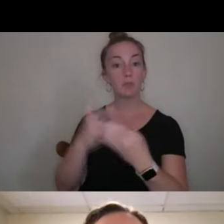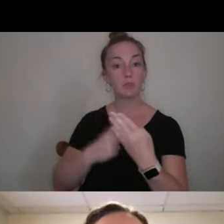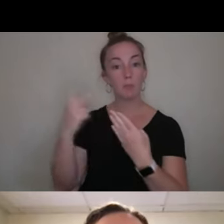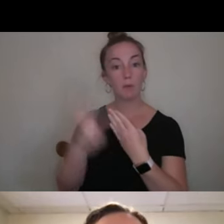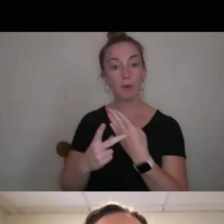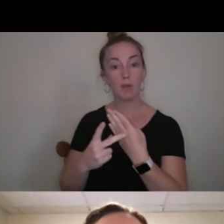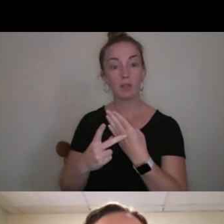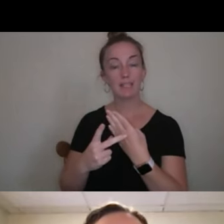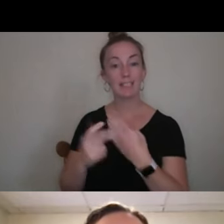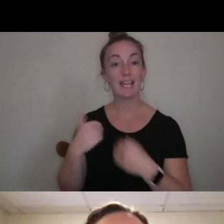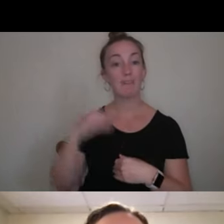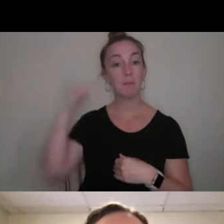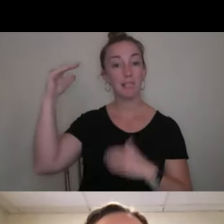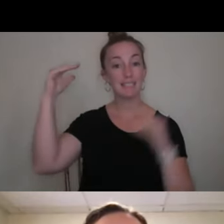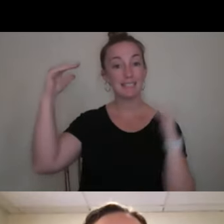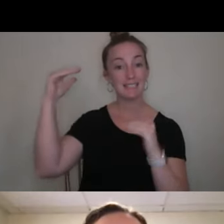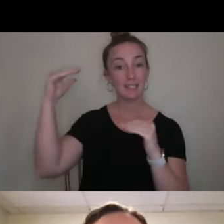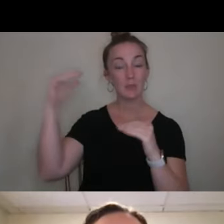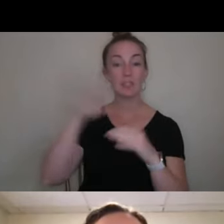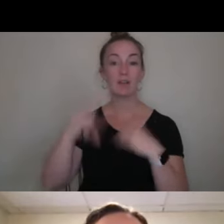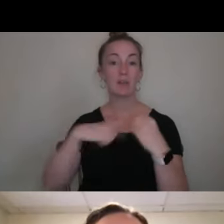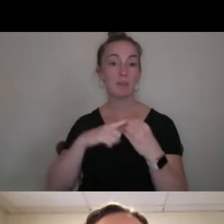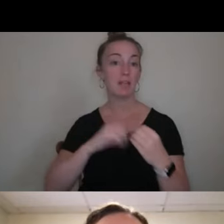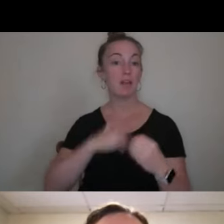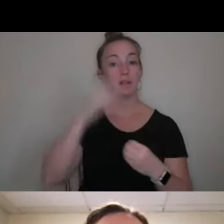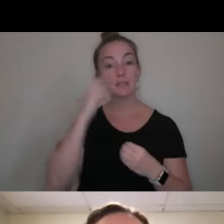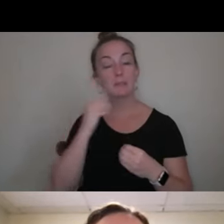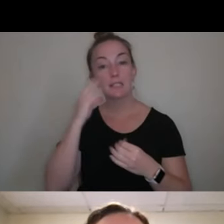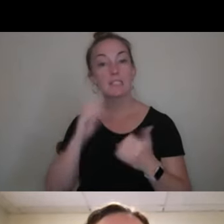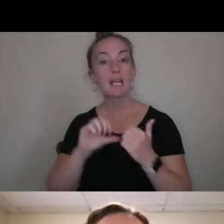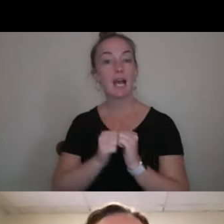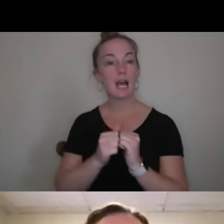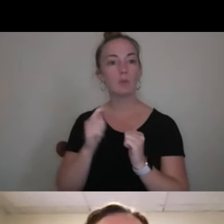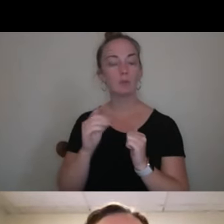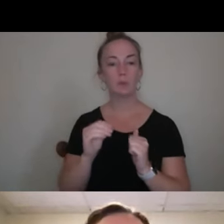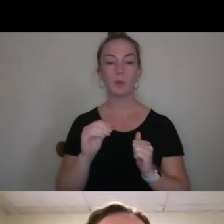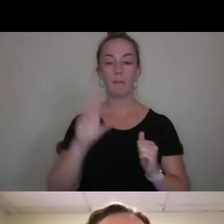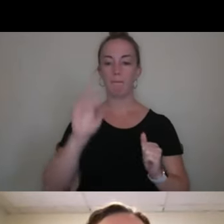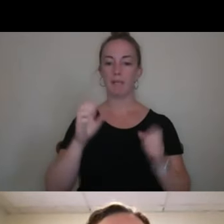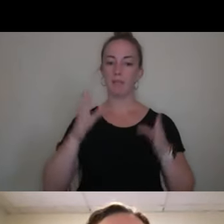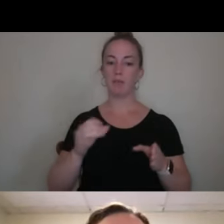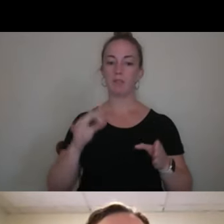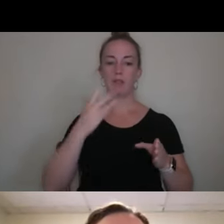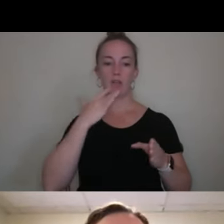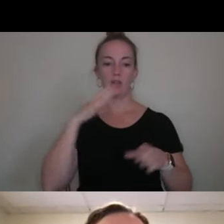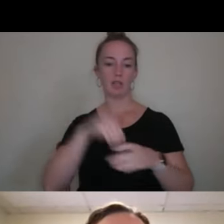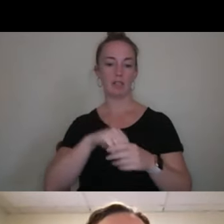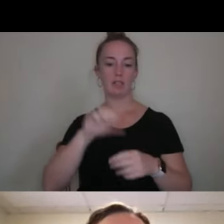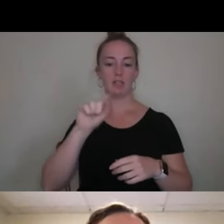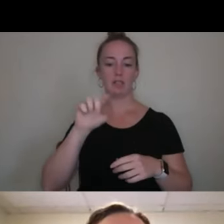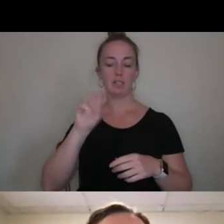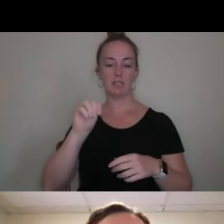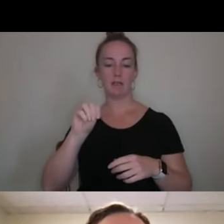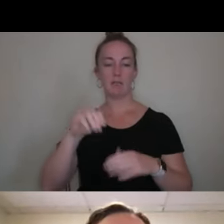are bigs and littles and then we talk about our experiences and how to like being a person of color in STEM and an underrepresented